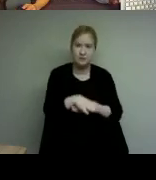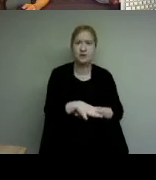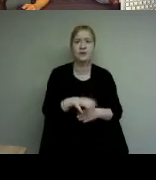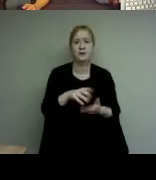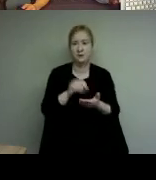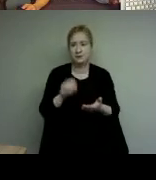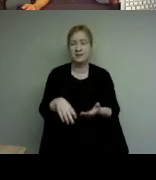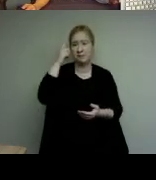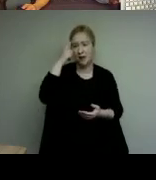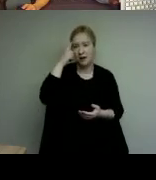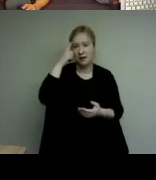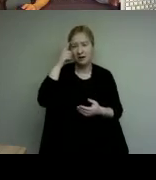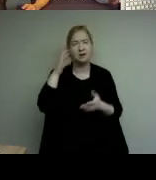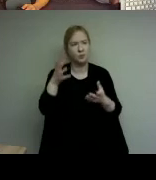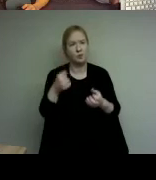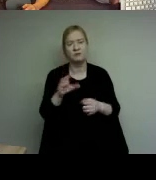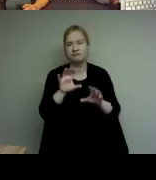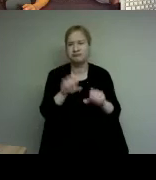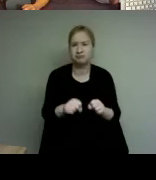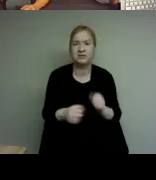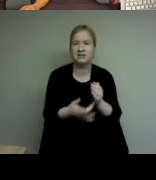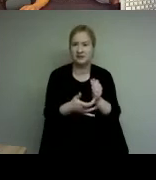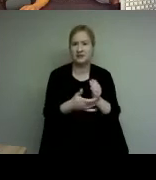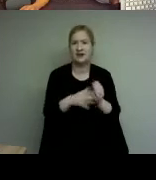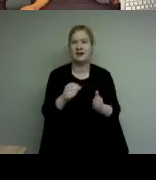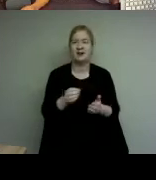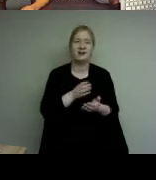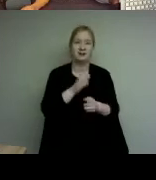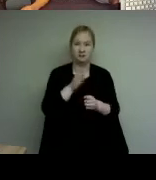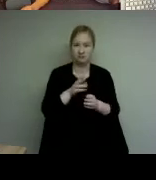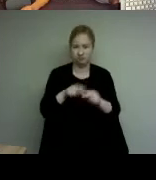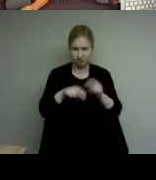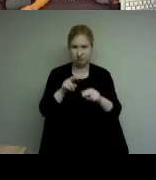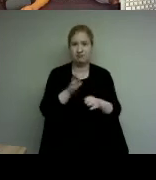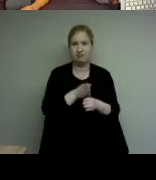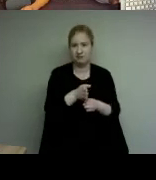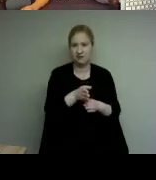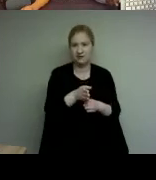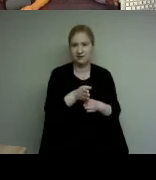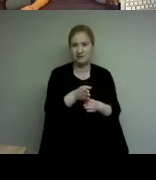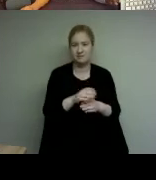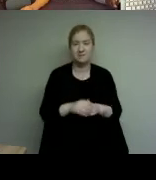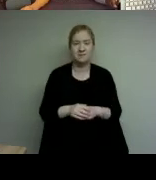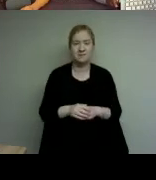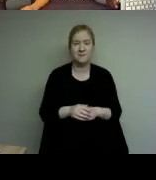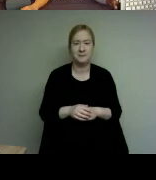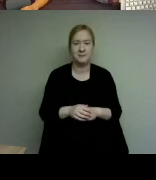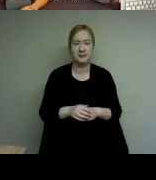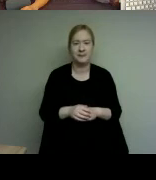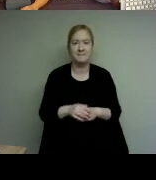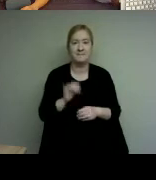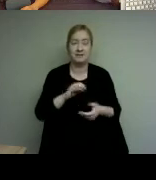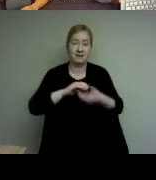technologies into trades like the hands-on summer camp he has got to experience in partnership with